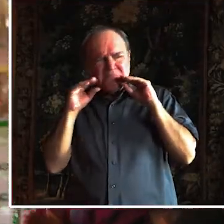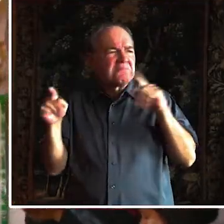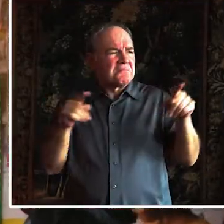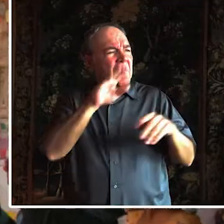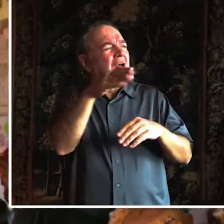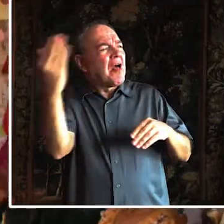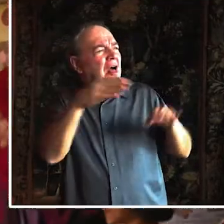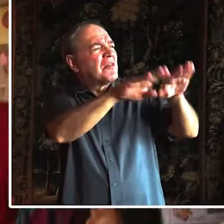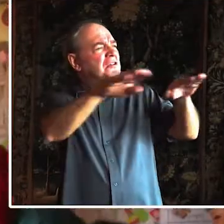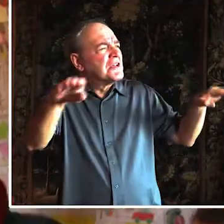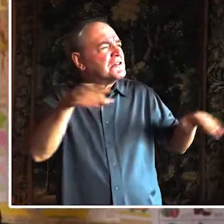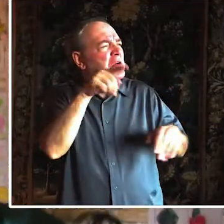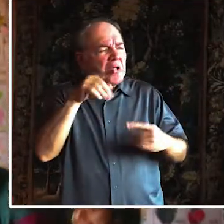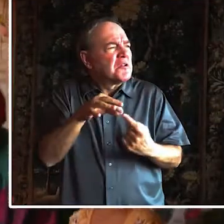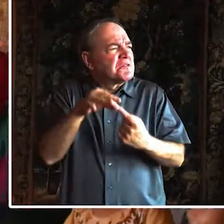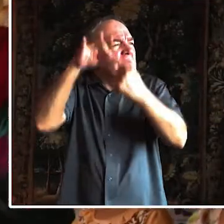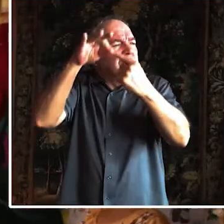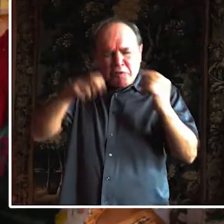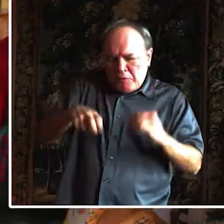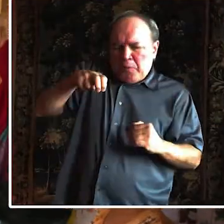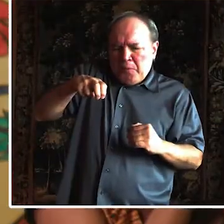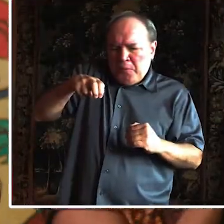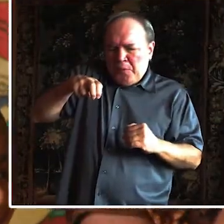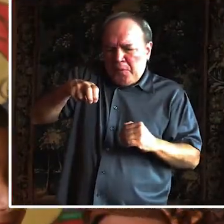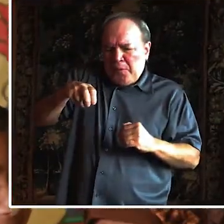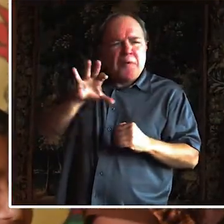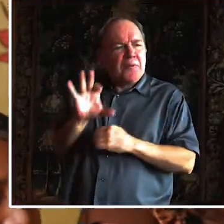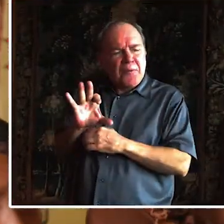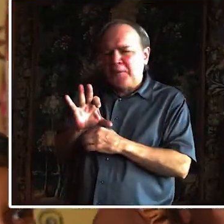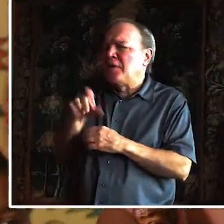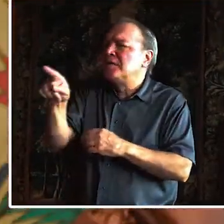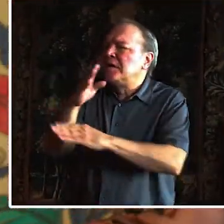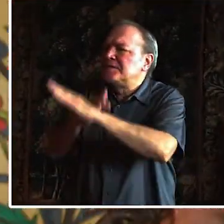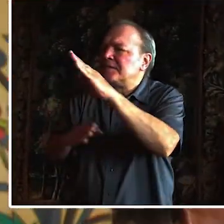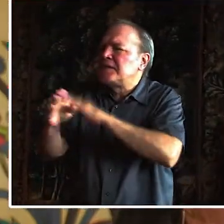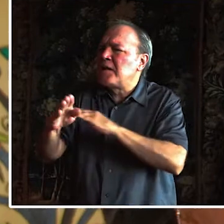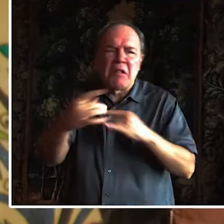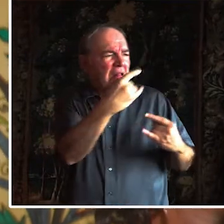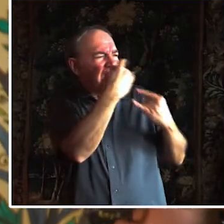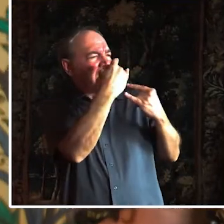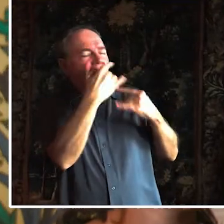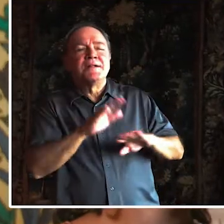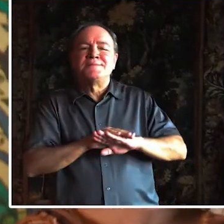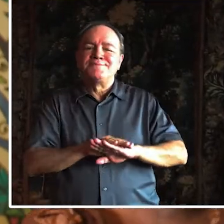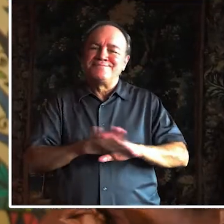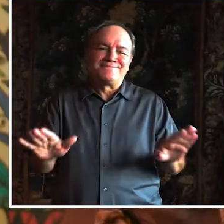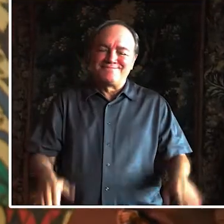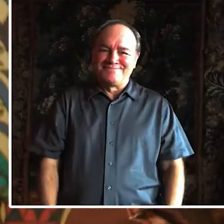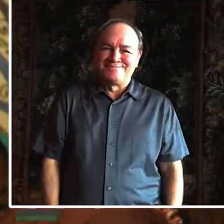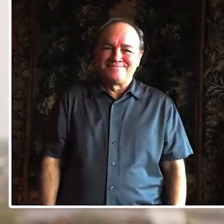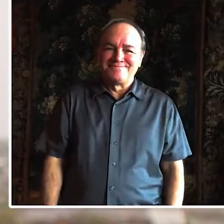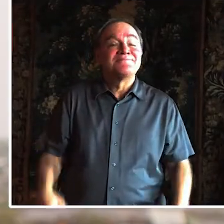Through our hygiene, promotion, interaction within the school, we really wanted to take that away from the minds of the children, that